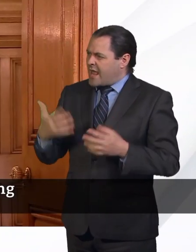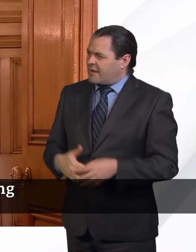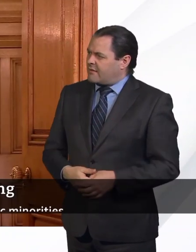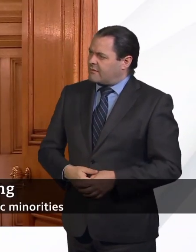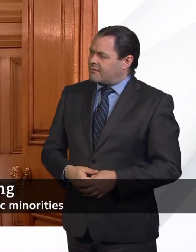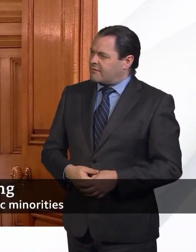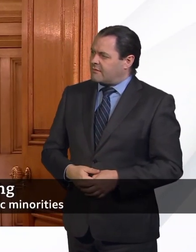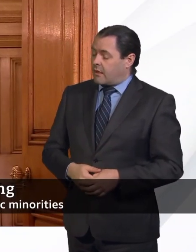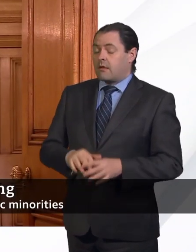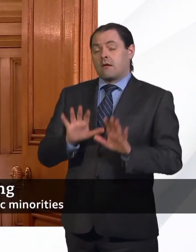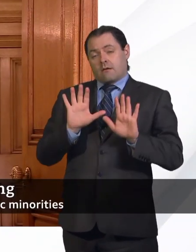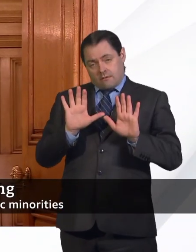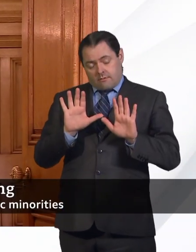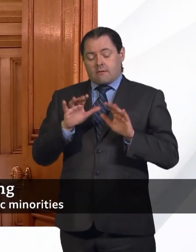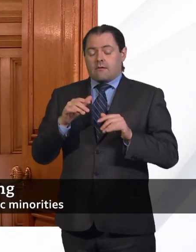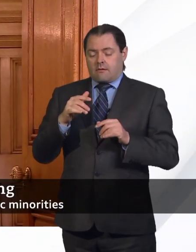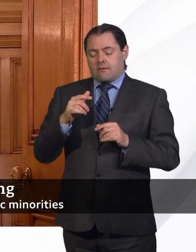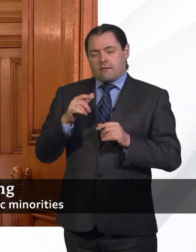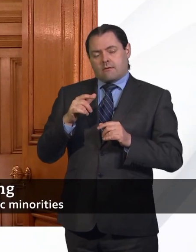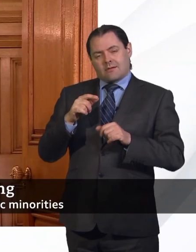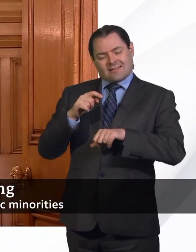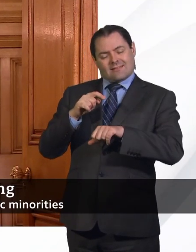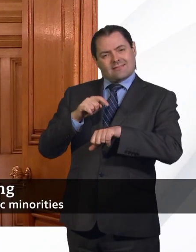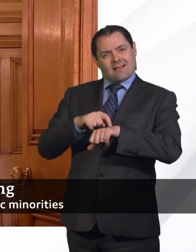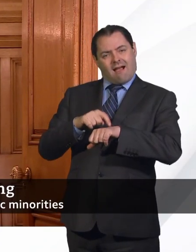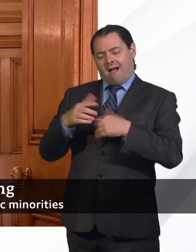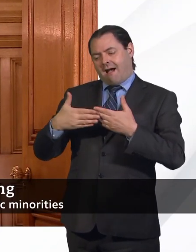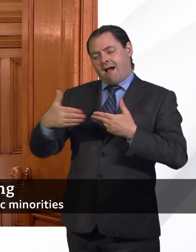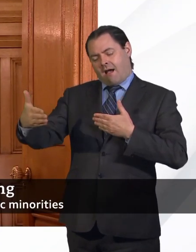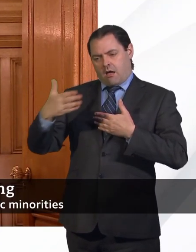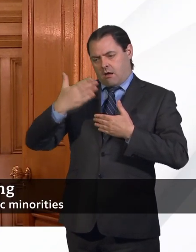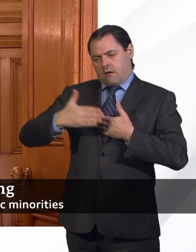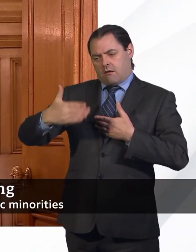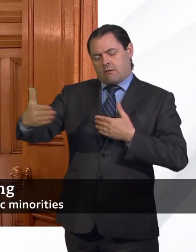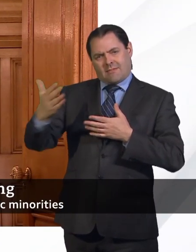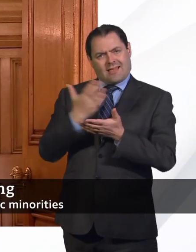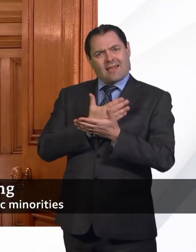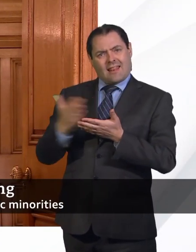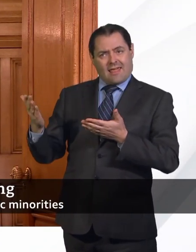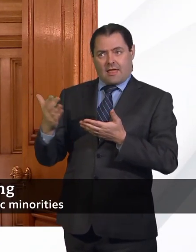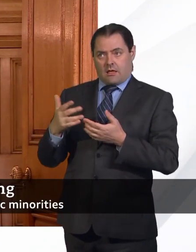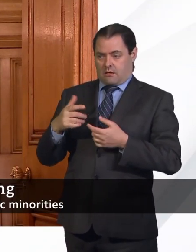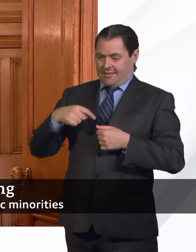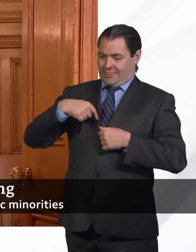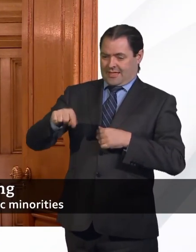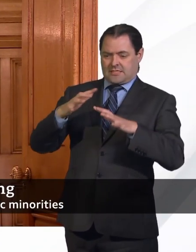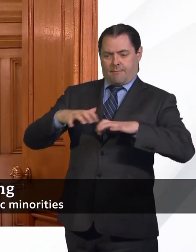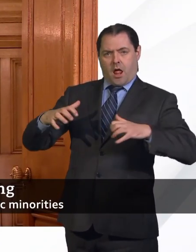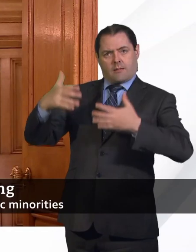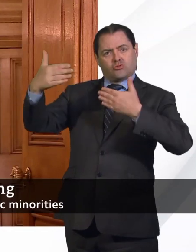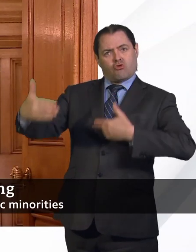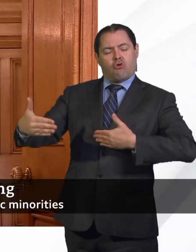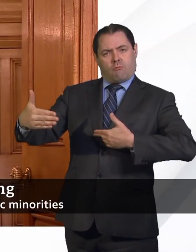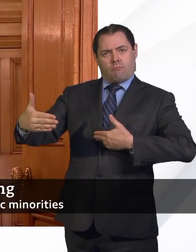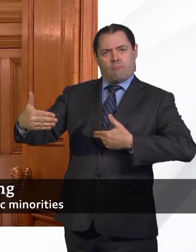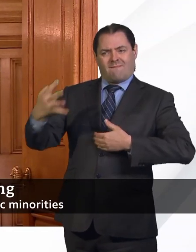timeframe has been clear, which is that we've got to get these reforms done in this parliament. And the Prime Minister